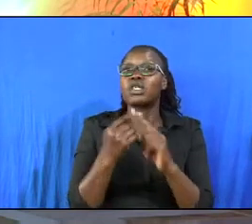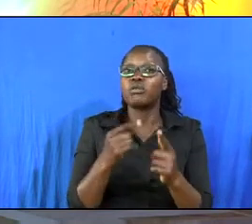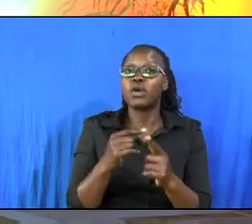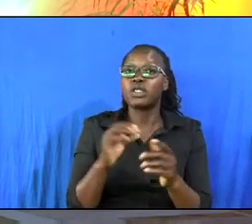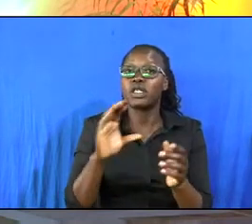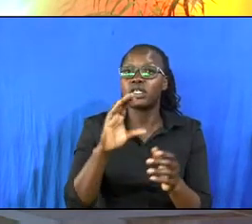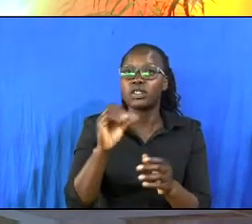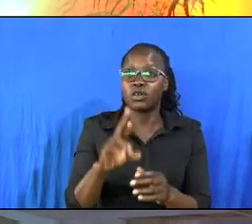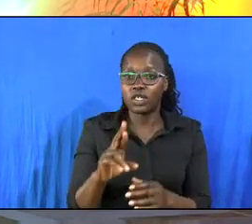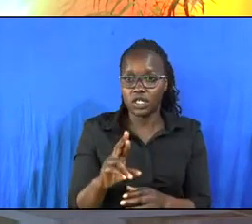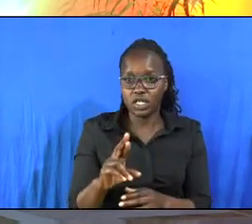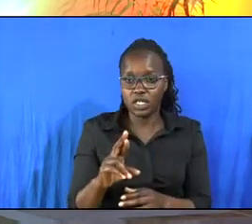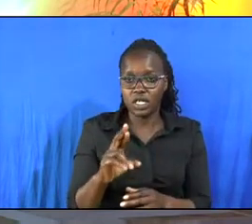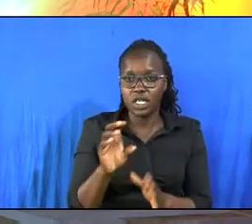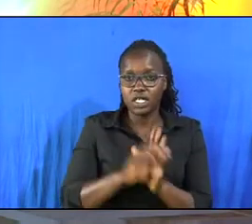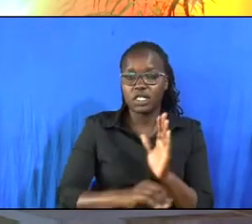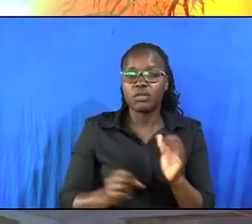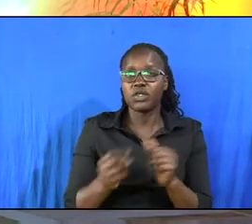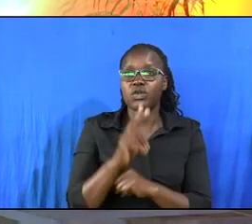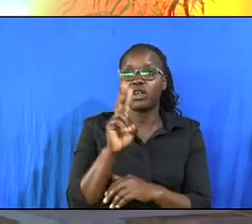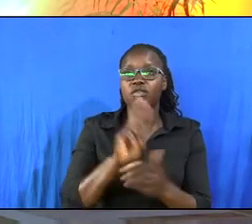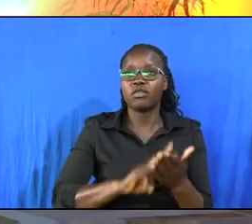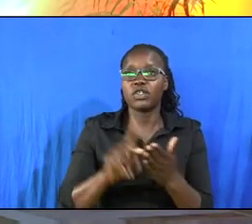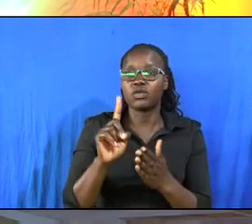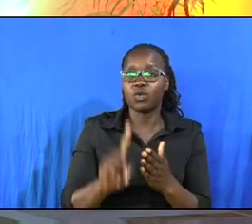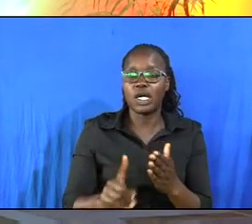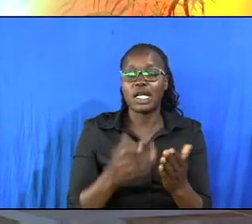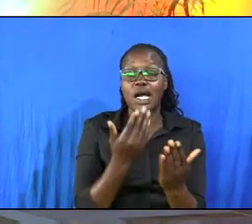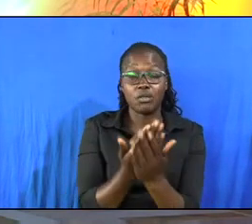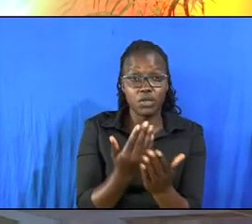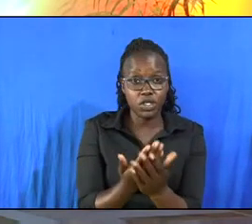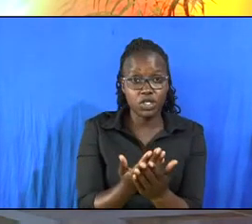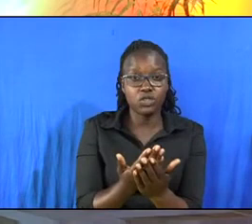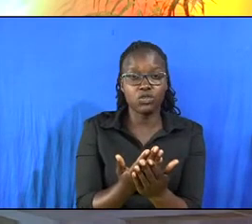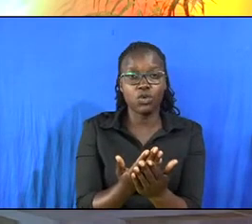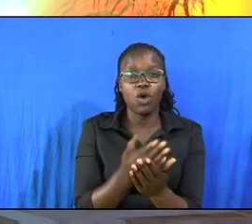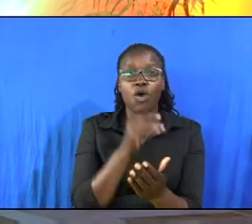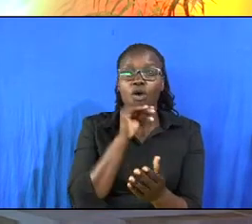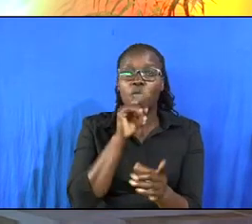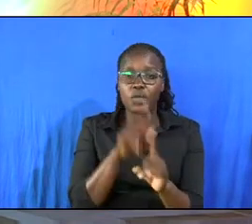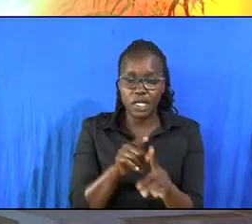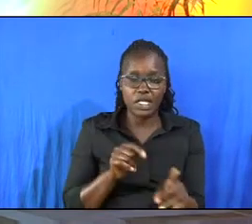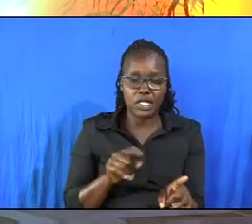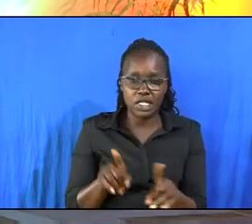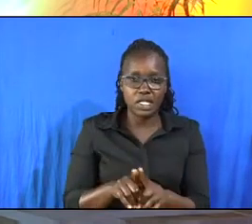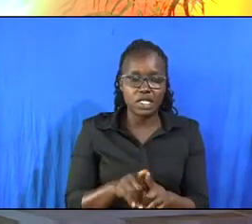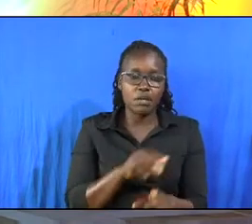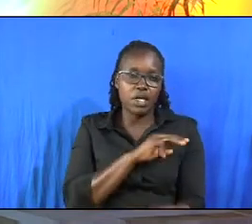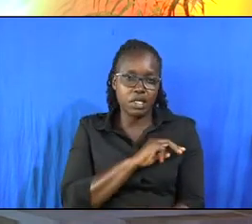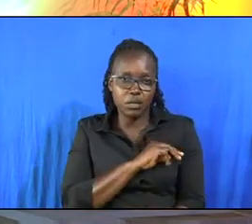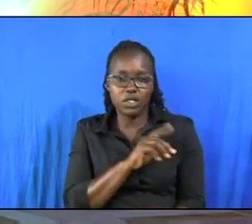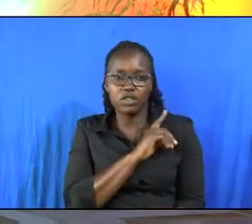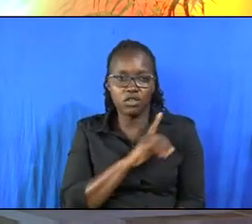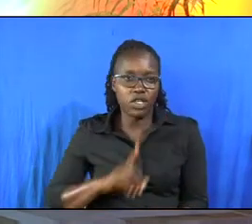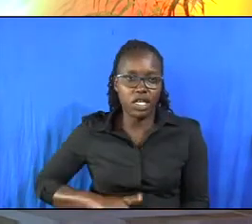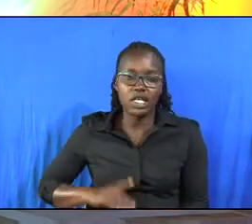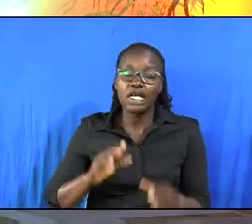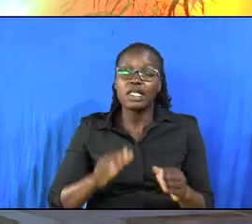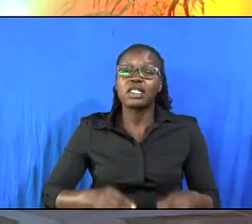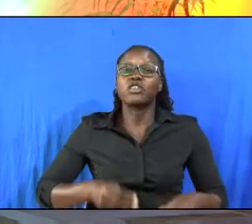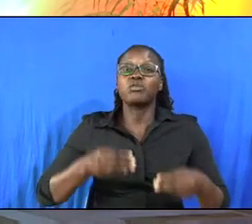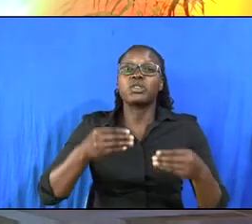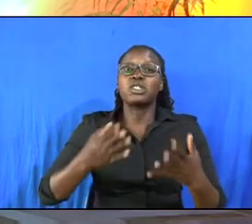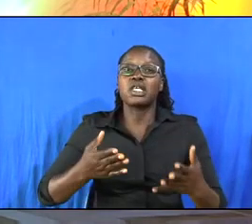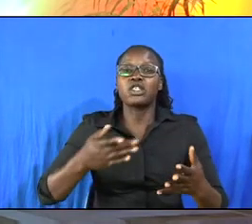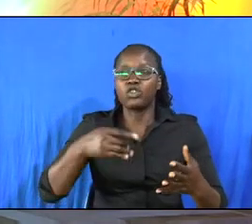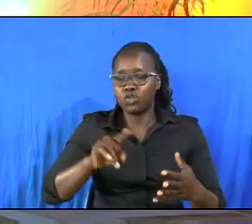chapter 12 verse 1 and 2 i beseech you therefore brethren by the masses of god that you present